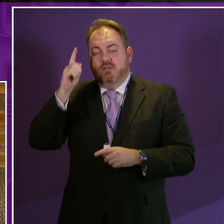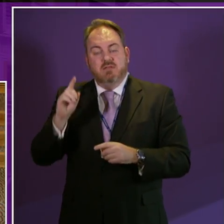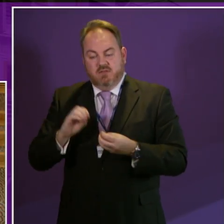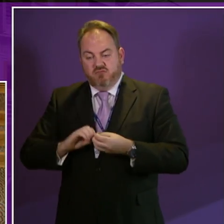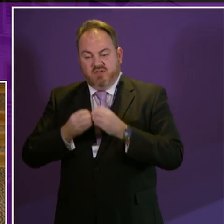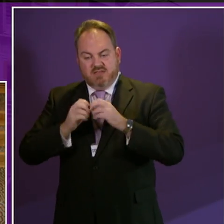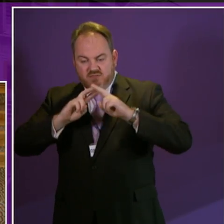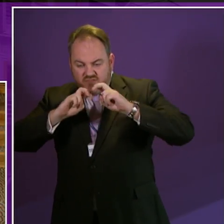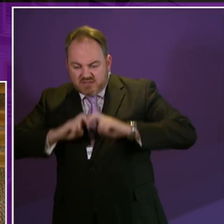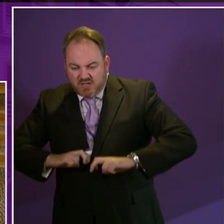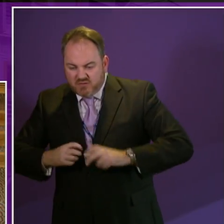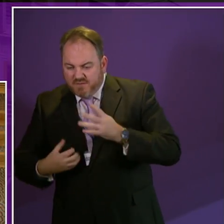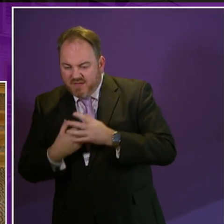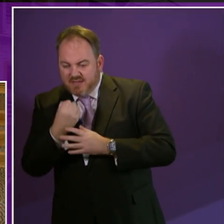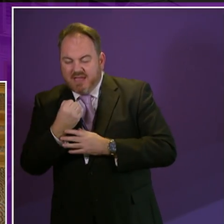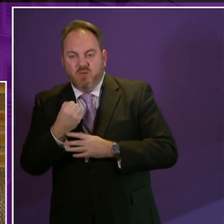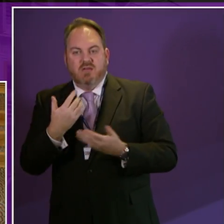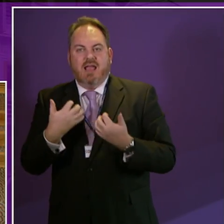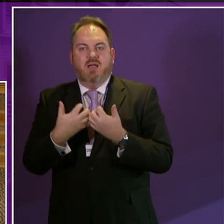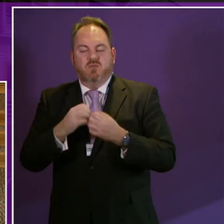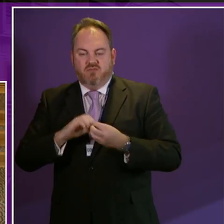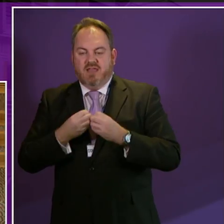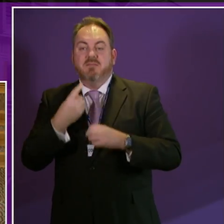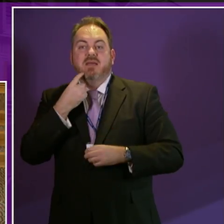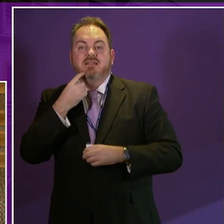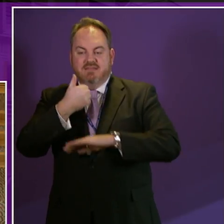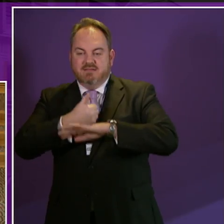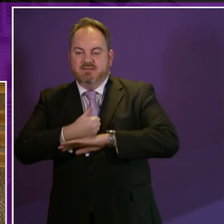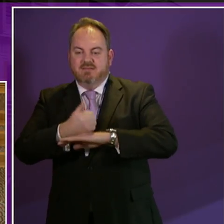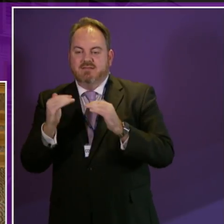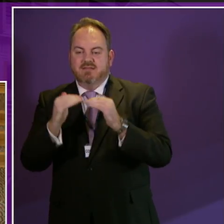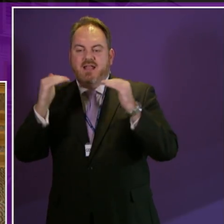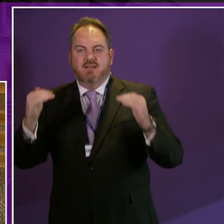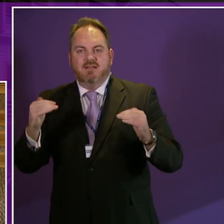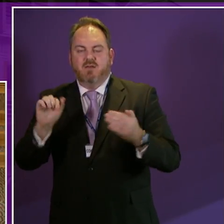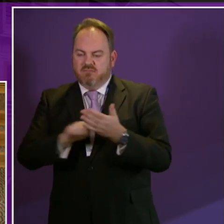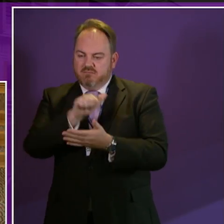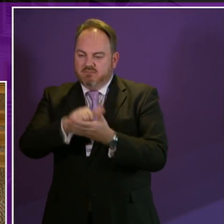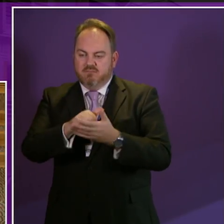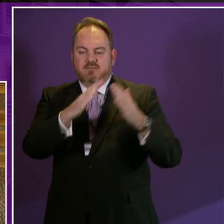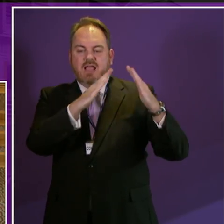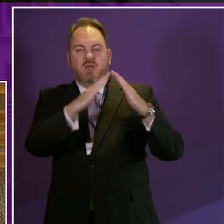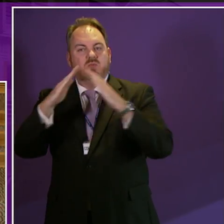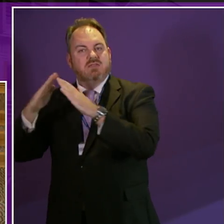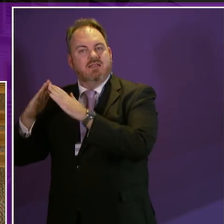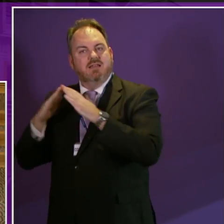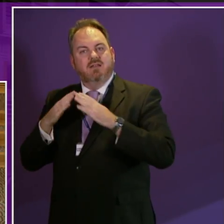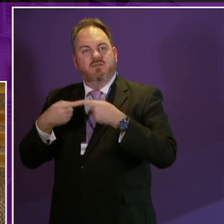-accessible mass-market homes and producing new guidance on timescales for installing adaptations.